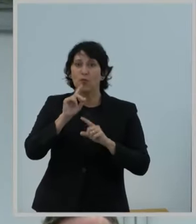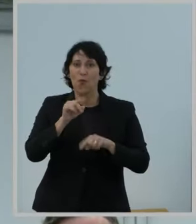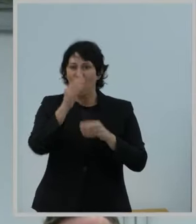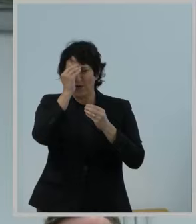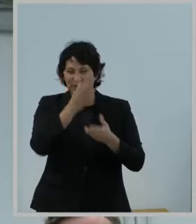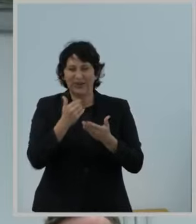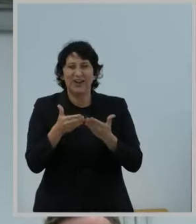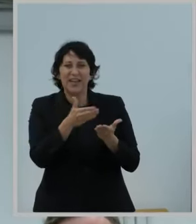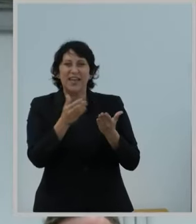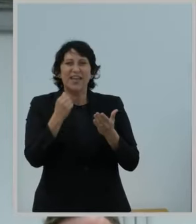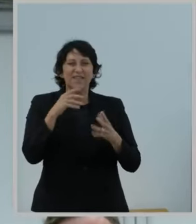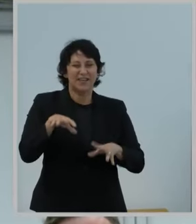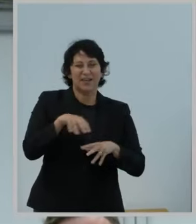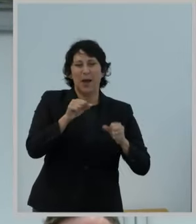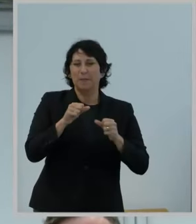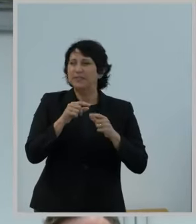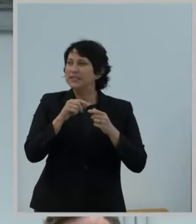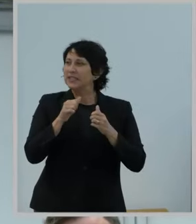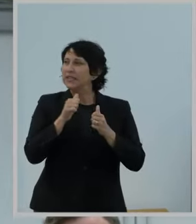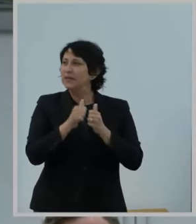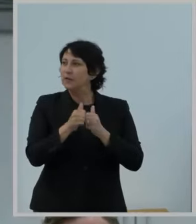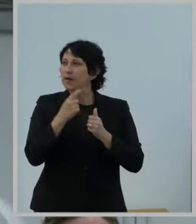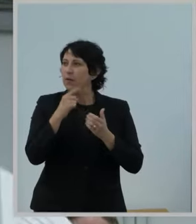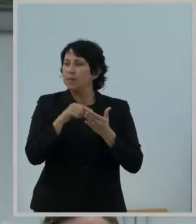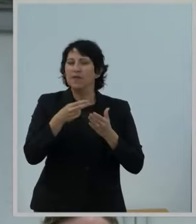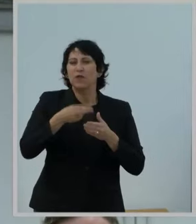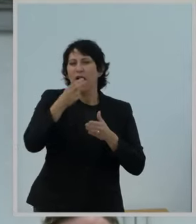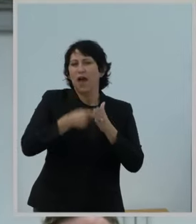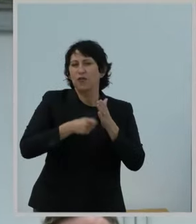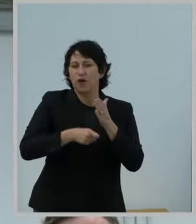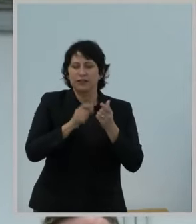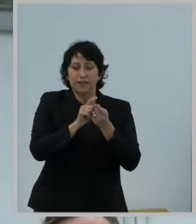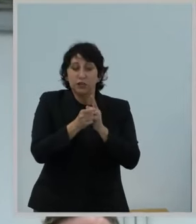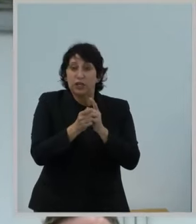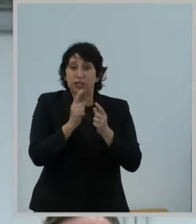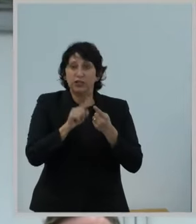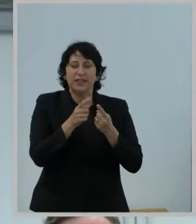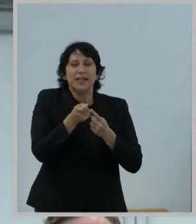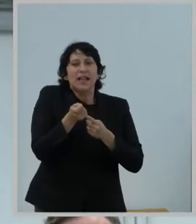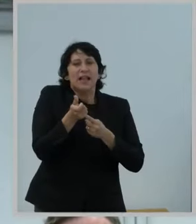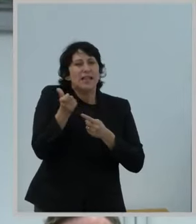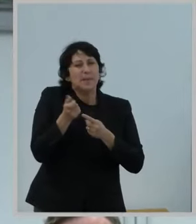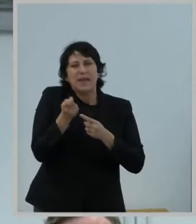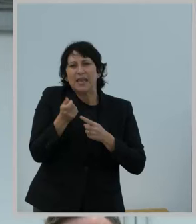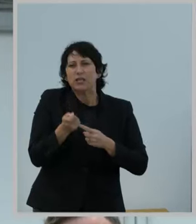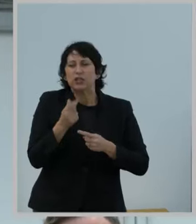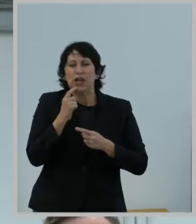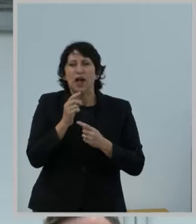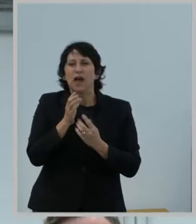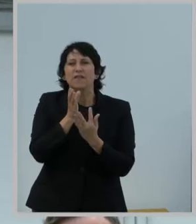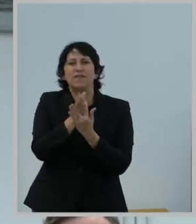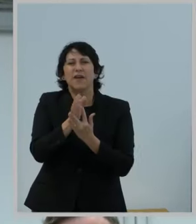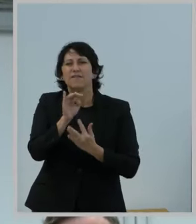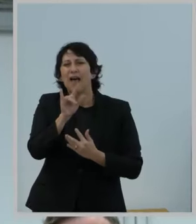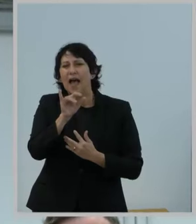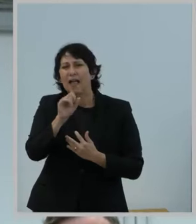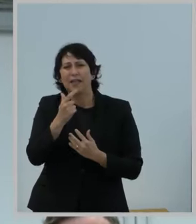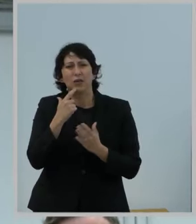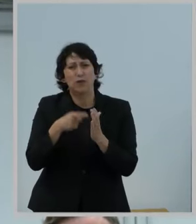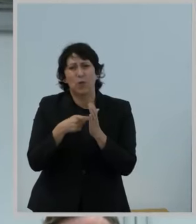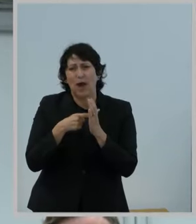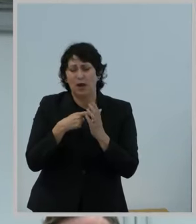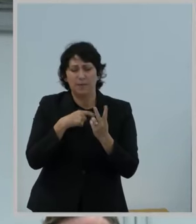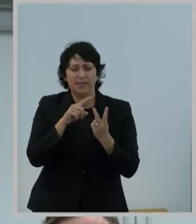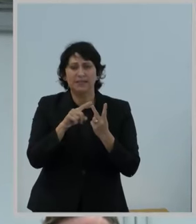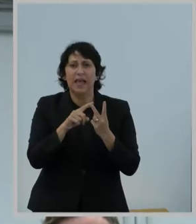improvements to the high-cost program generally. These changes include the elimination of unnecessary filing requirements and improved alignment